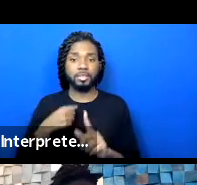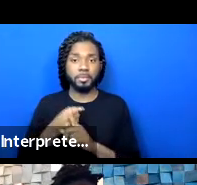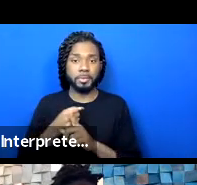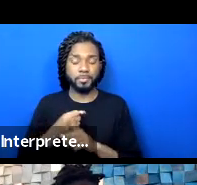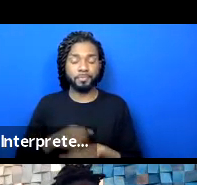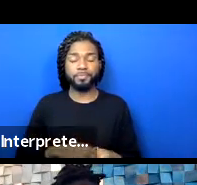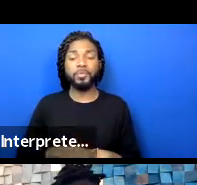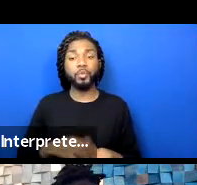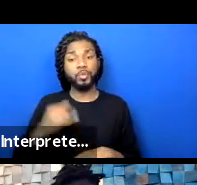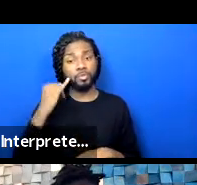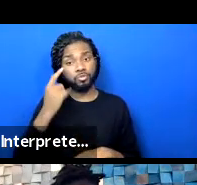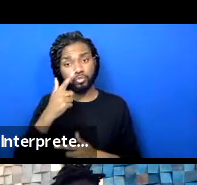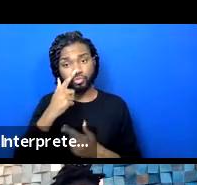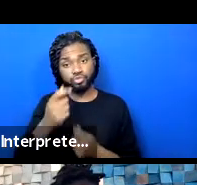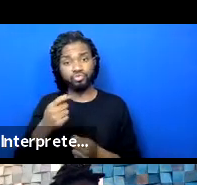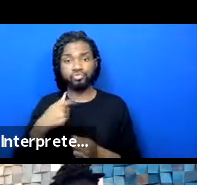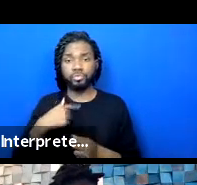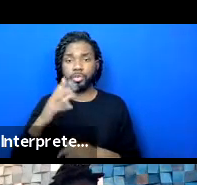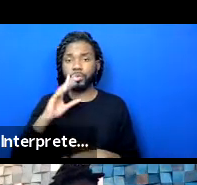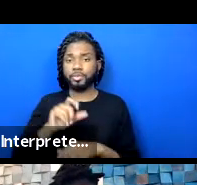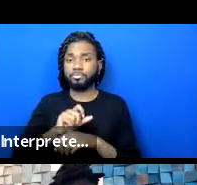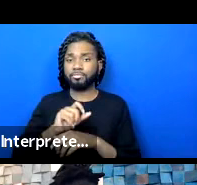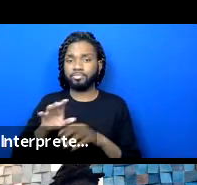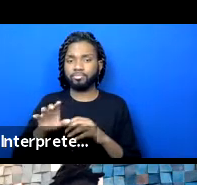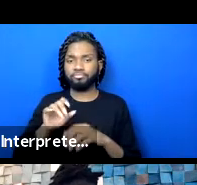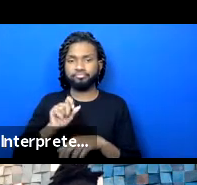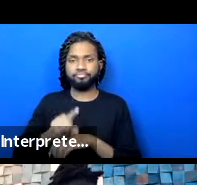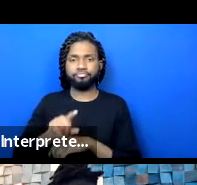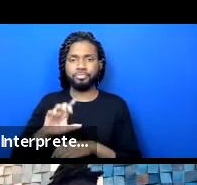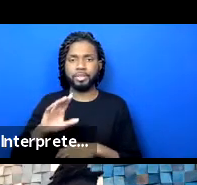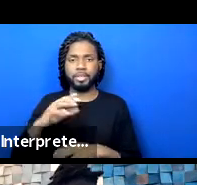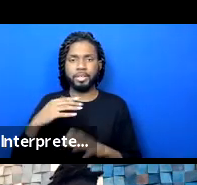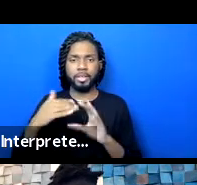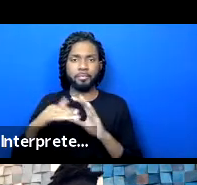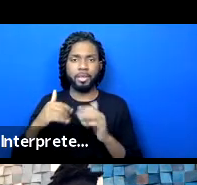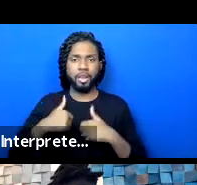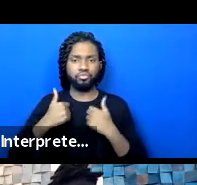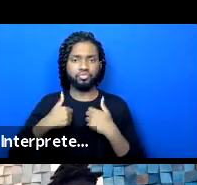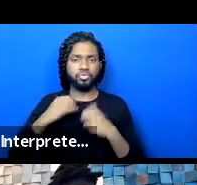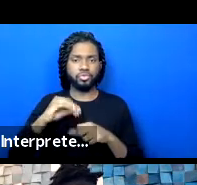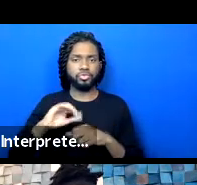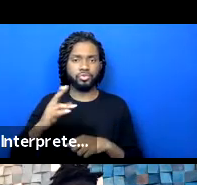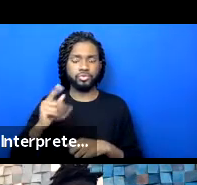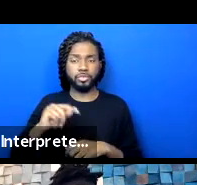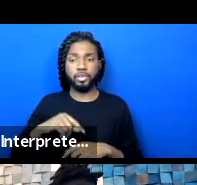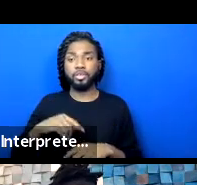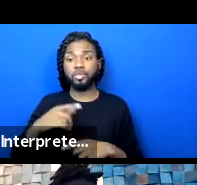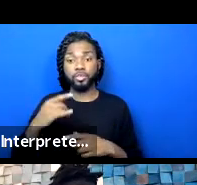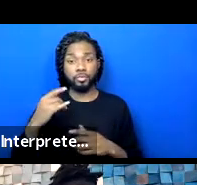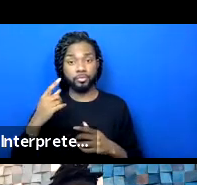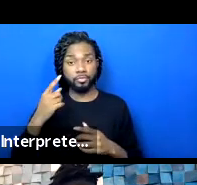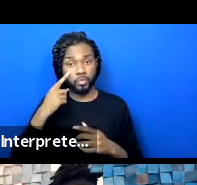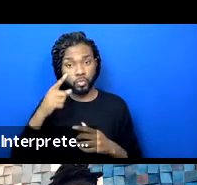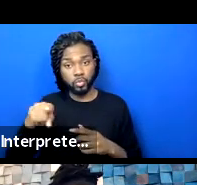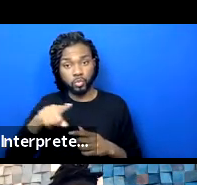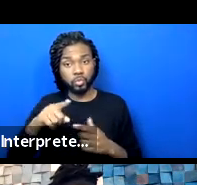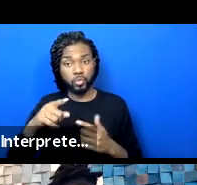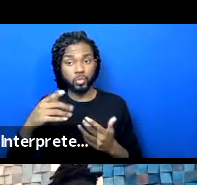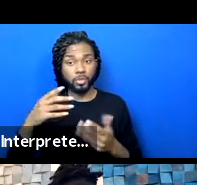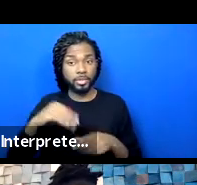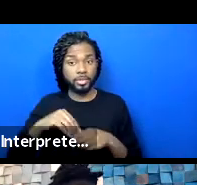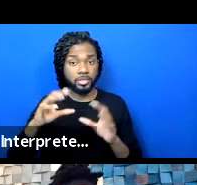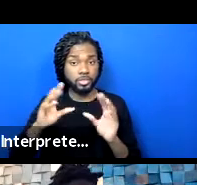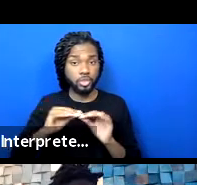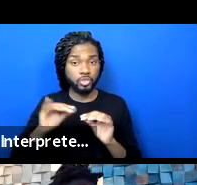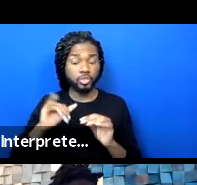that, we, I'm going to put a email in the chat, and then also invite those of you in your sessions to, to put your emails in there, if